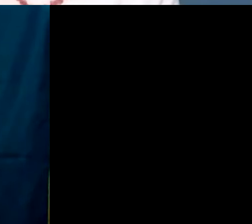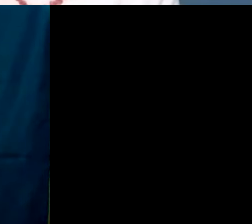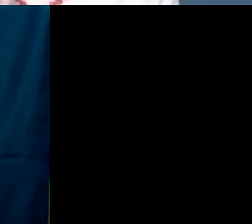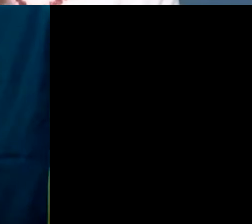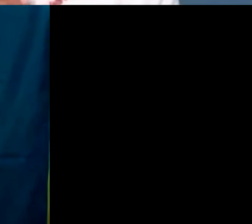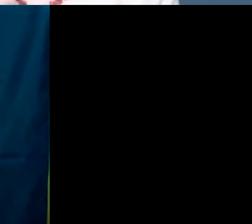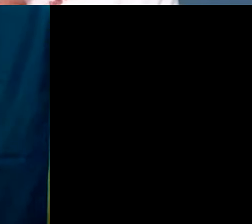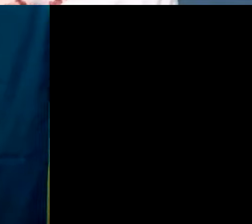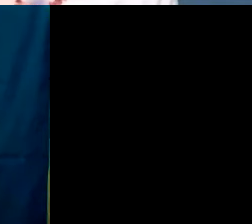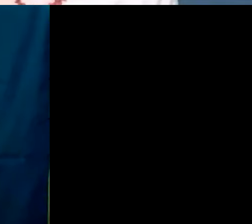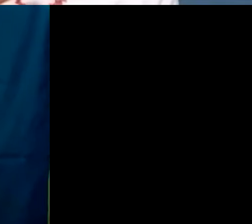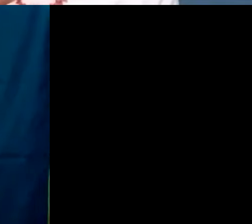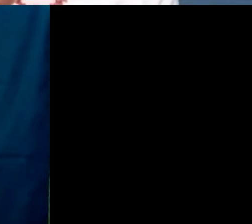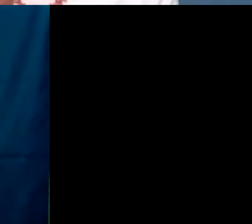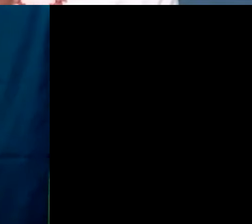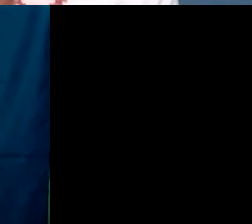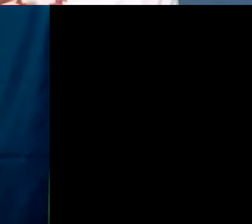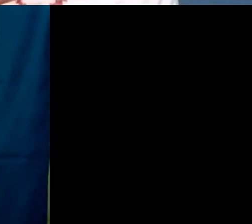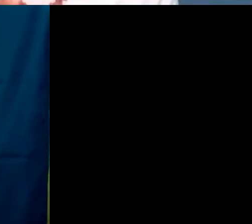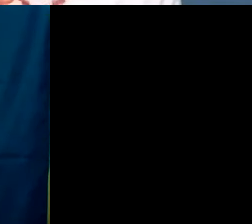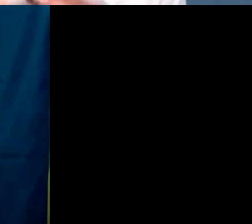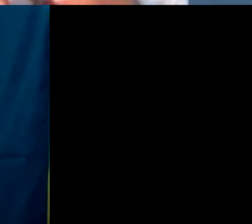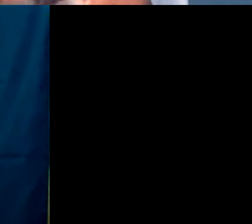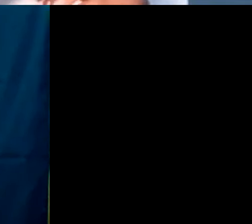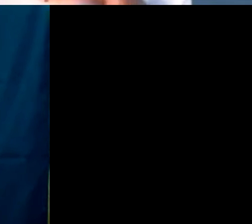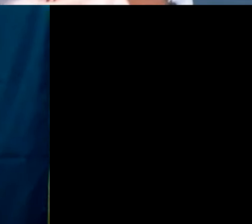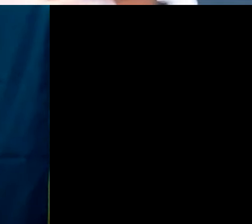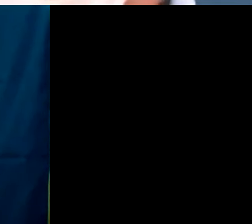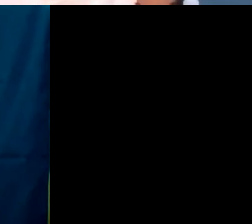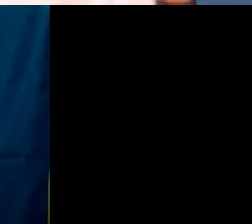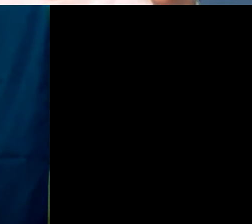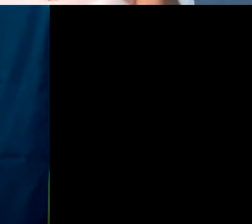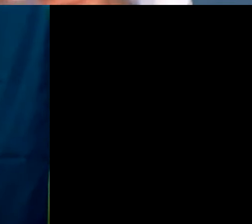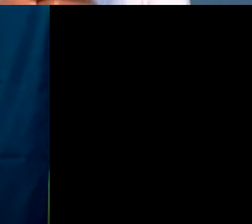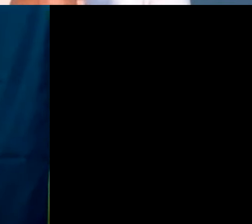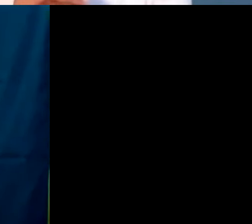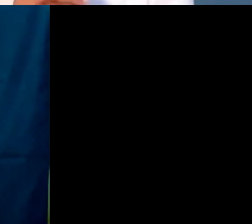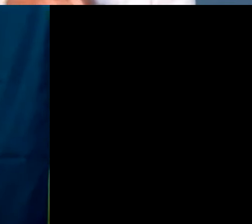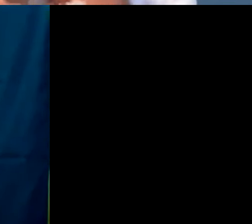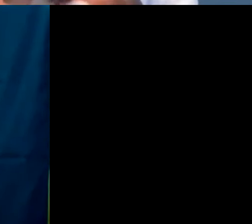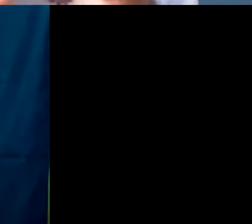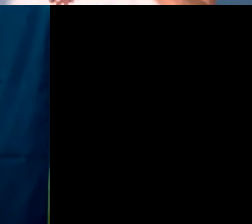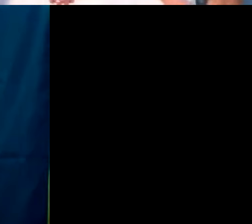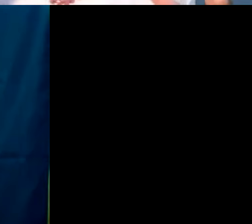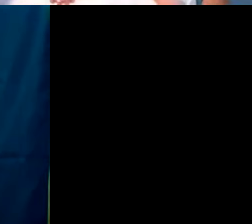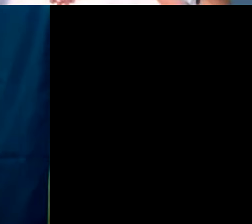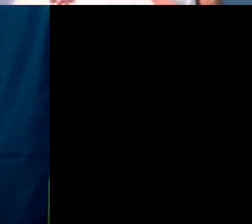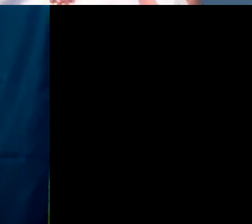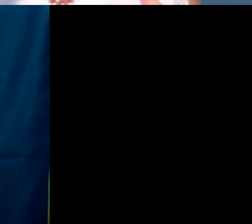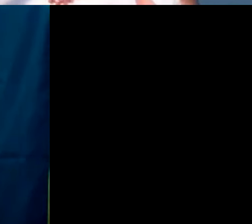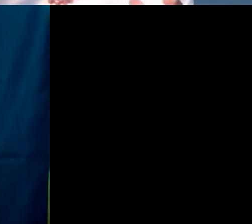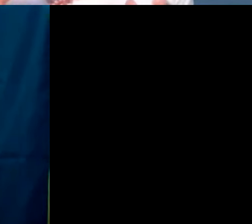understand about a hundred words. It's sort of creeping up year by year, but the larger